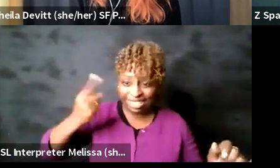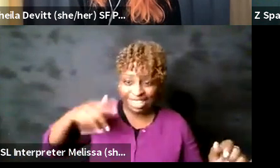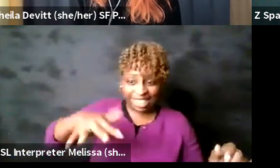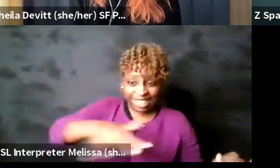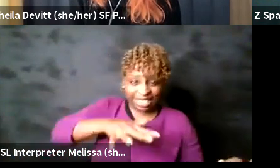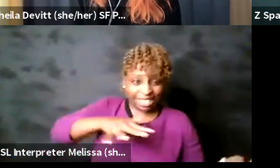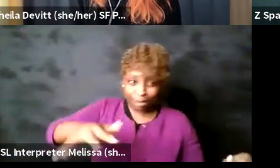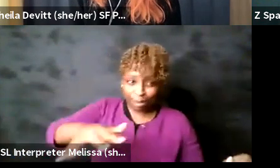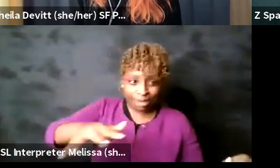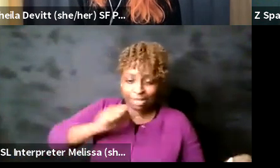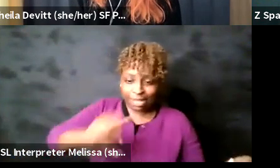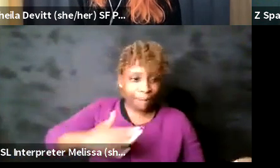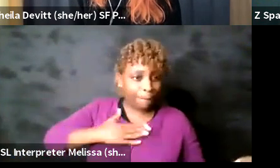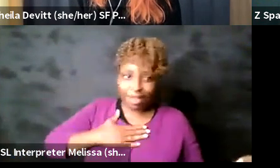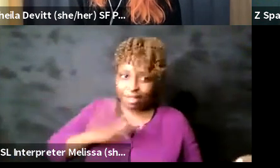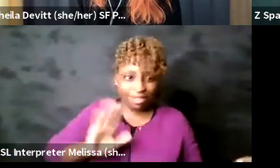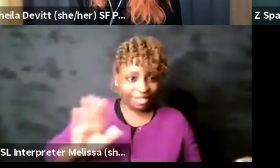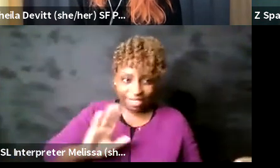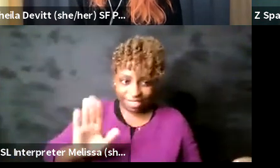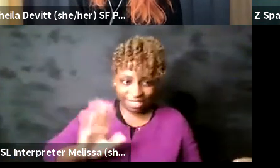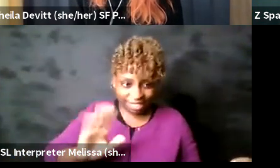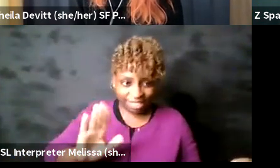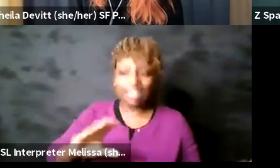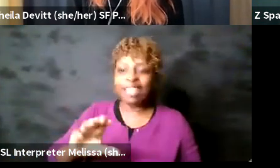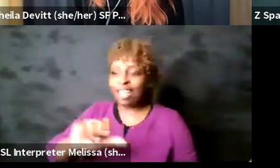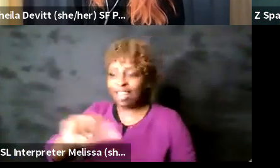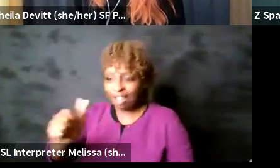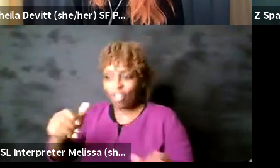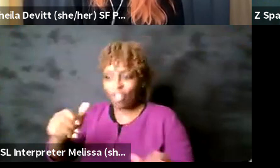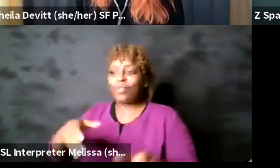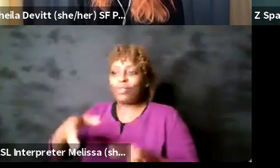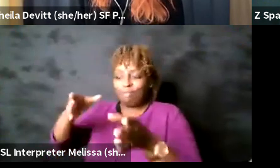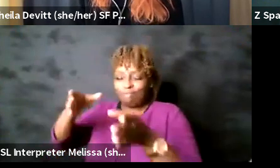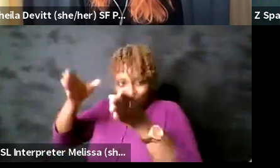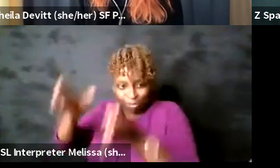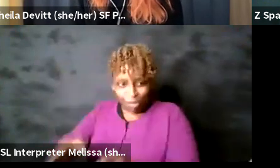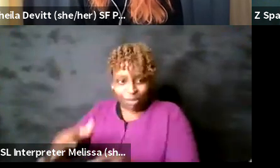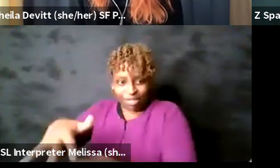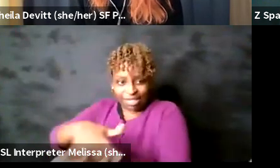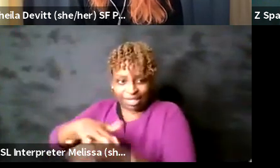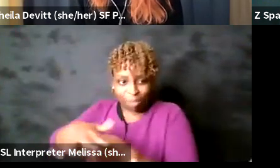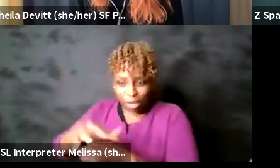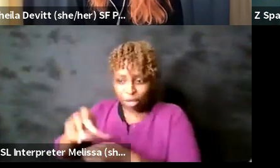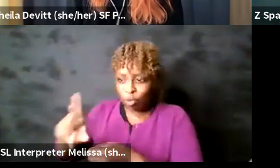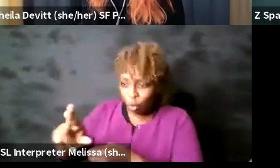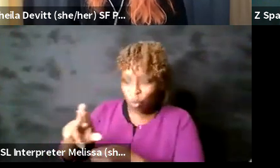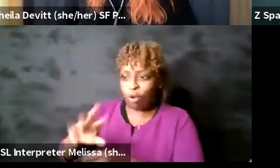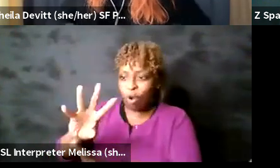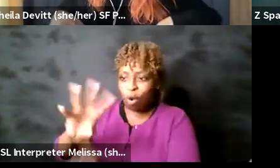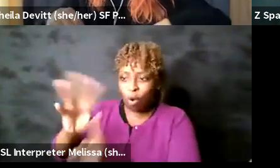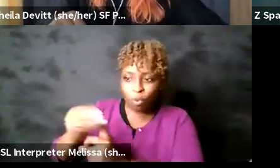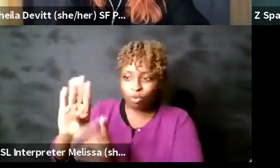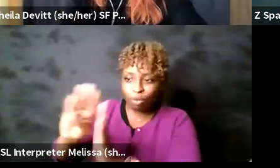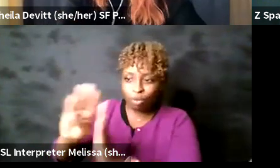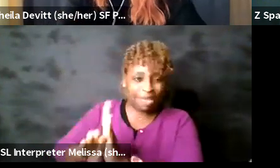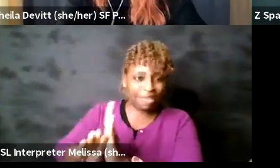we are not in our own home we are guests here and we all have to act like that what